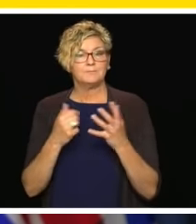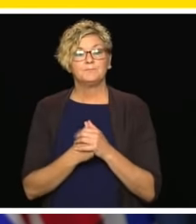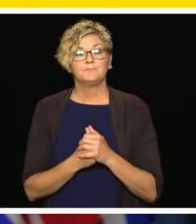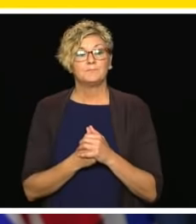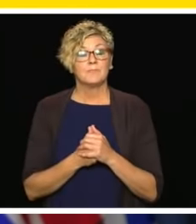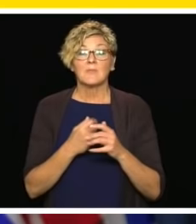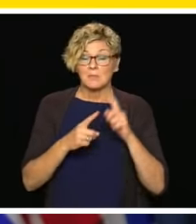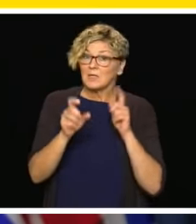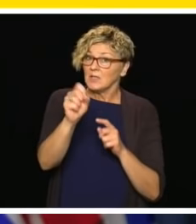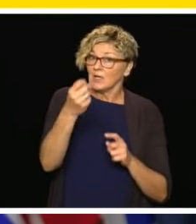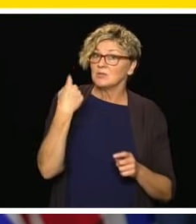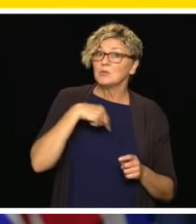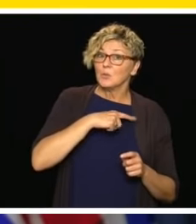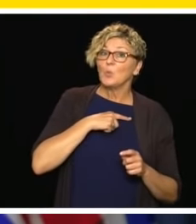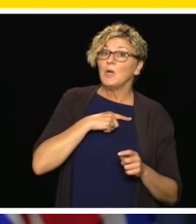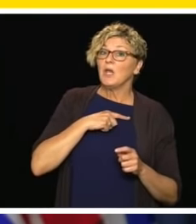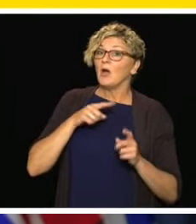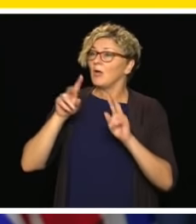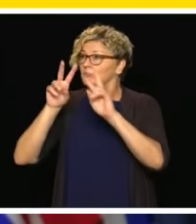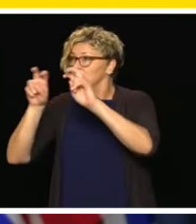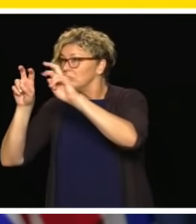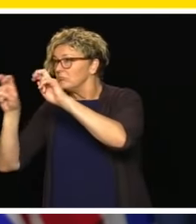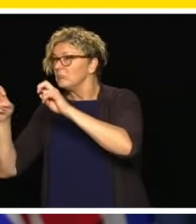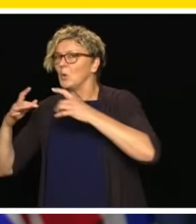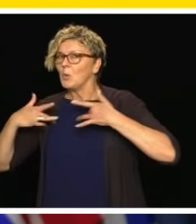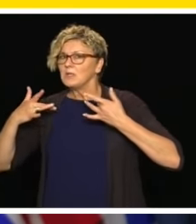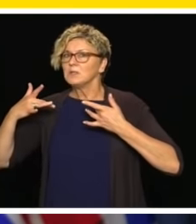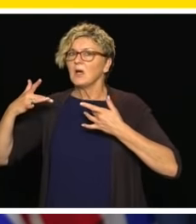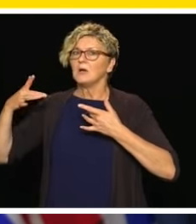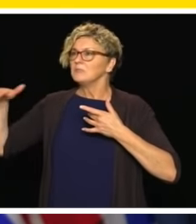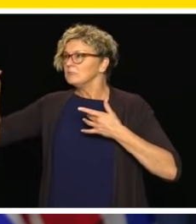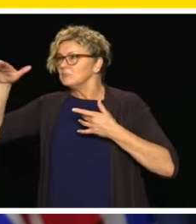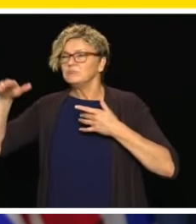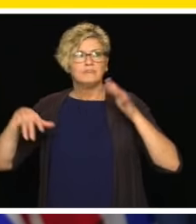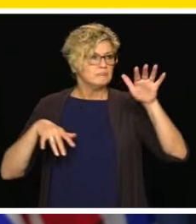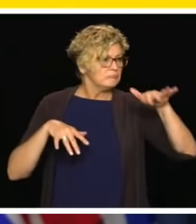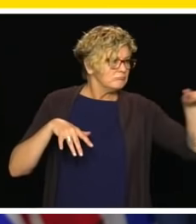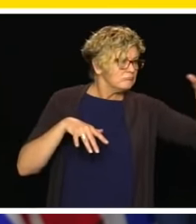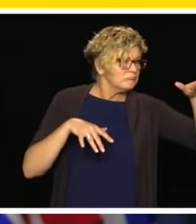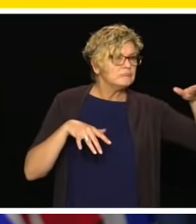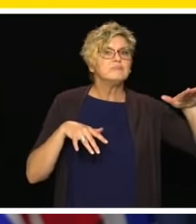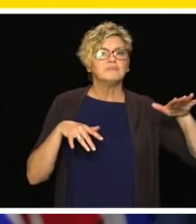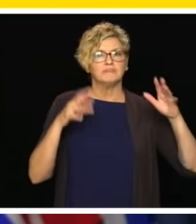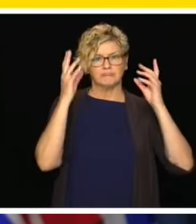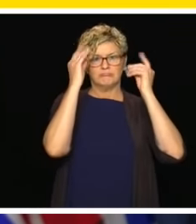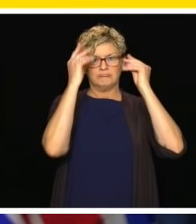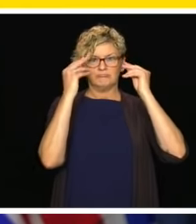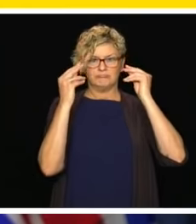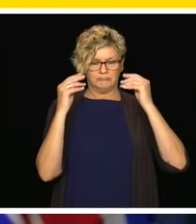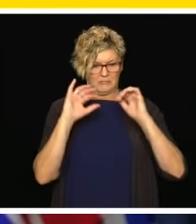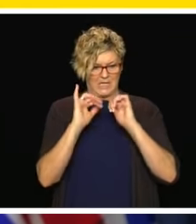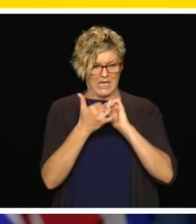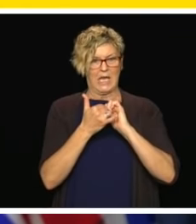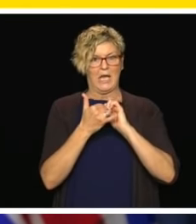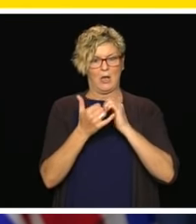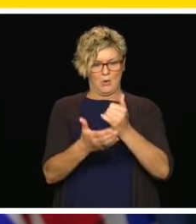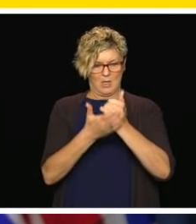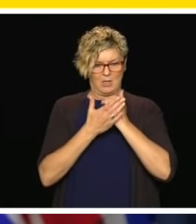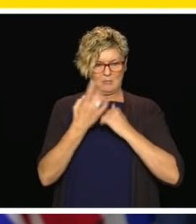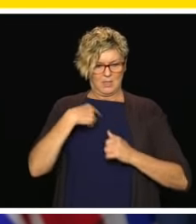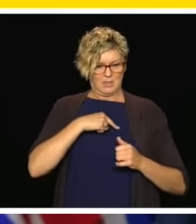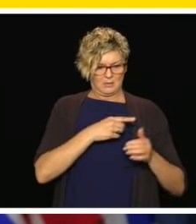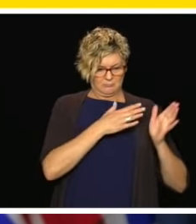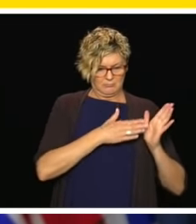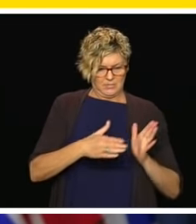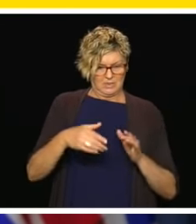but we have also put into effect some protocols that are for the BC situation that will work well to keep